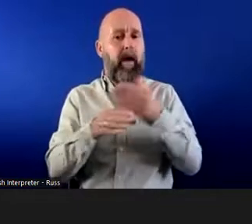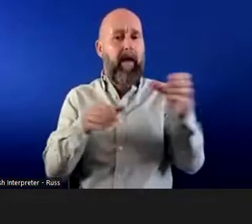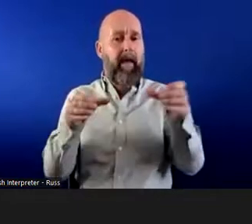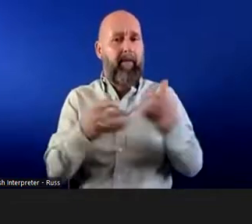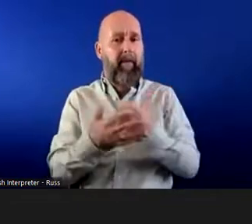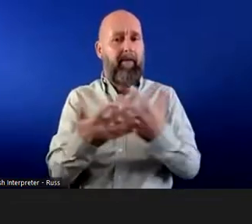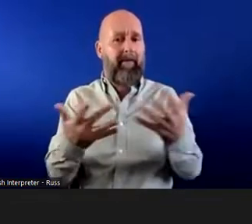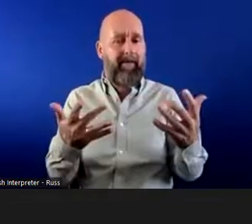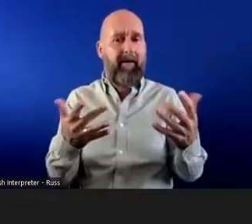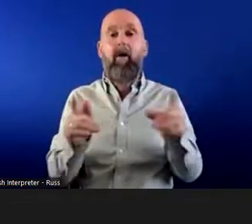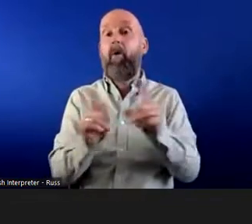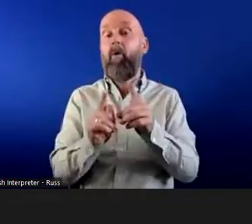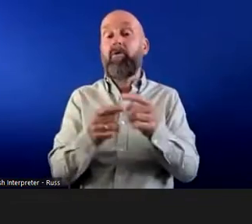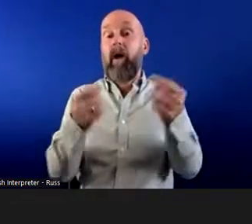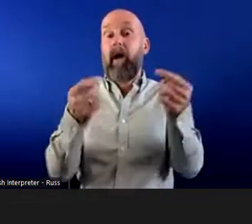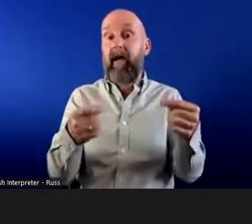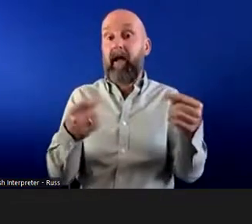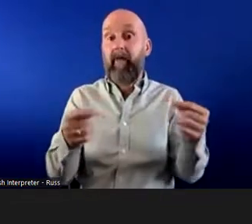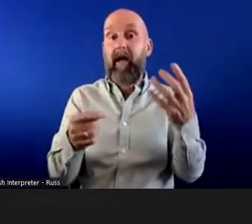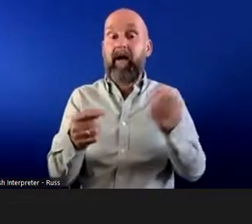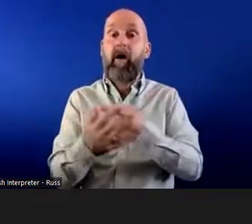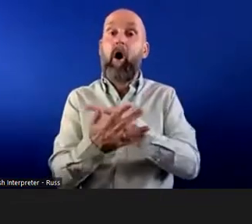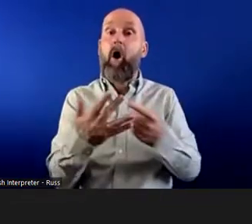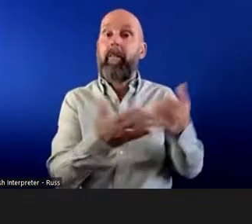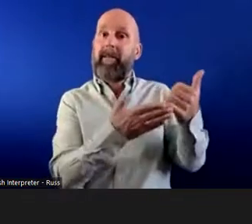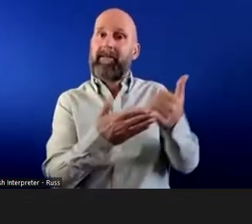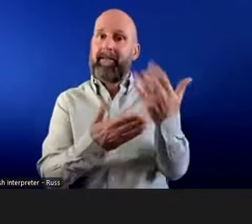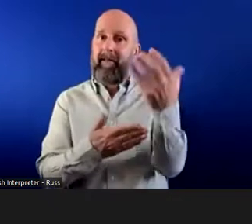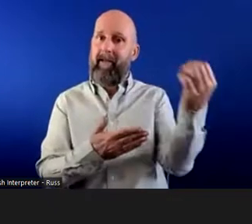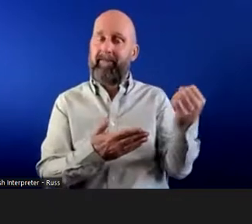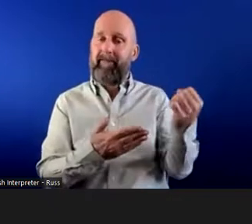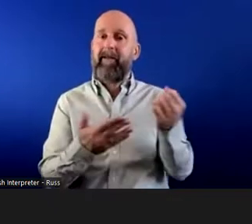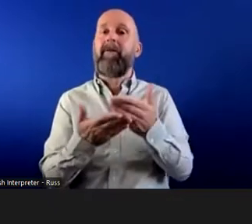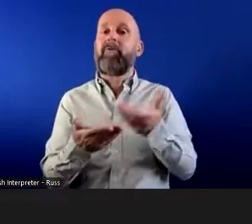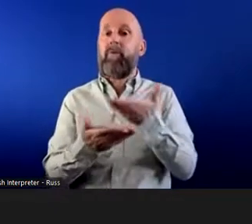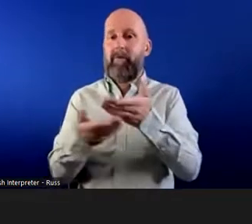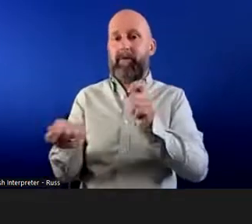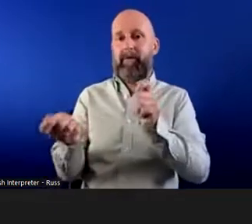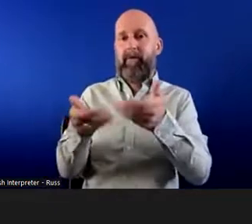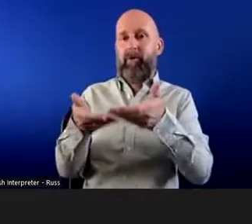and the availability of financial and other assistance to help make the required adjustments.